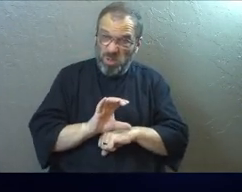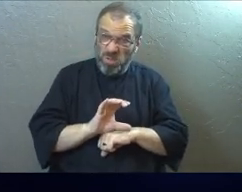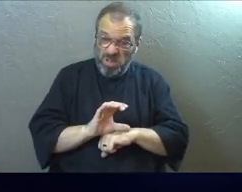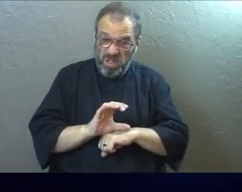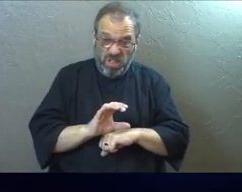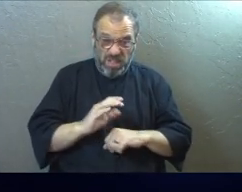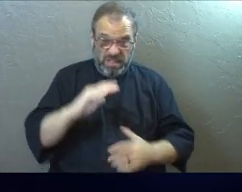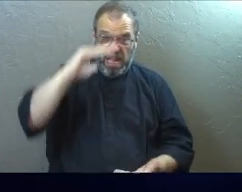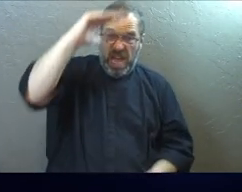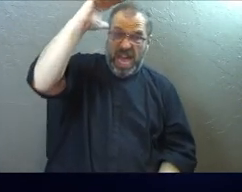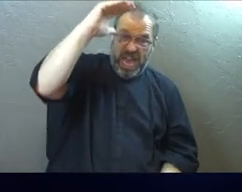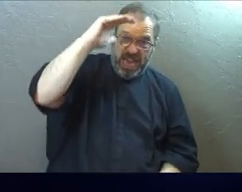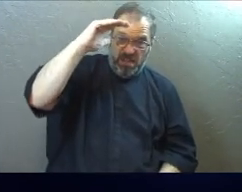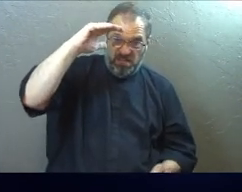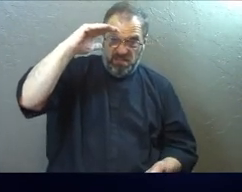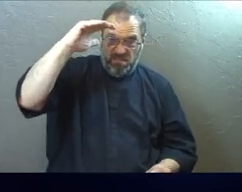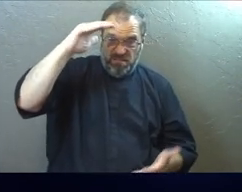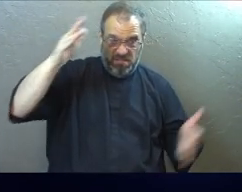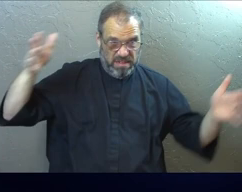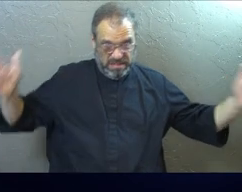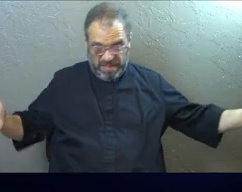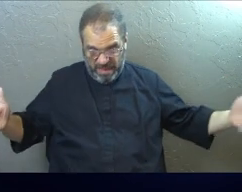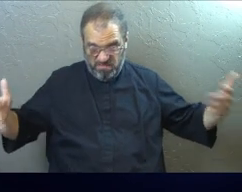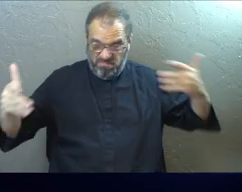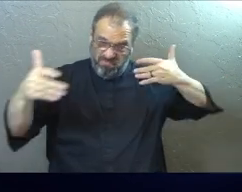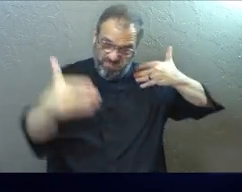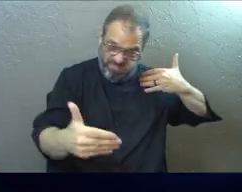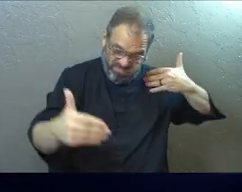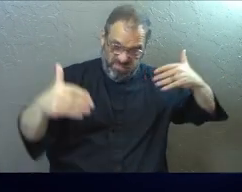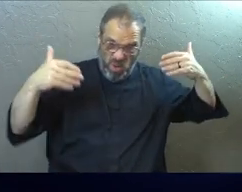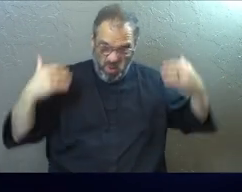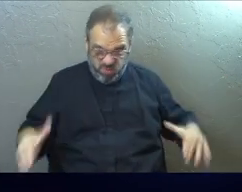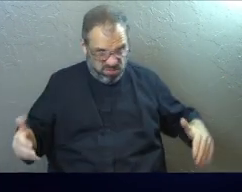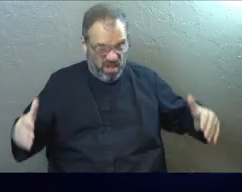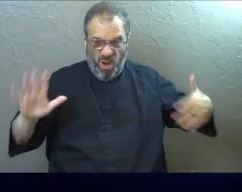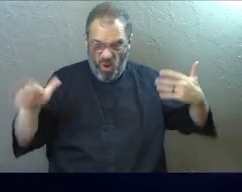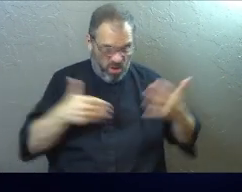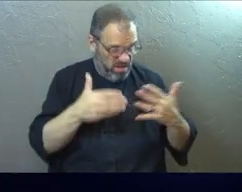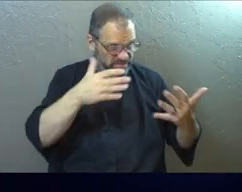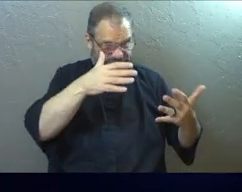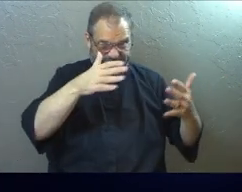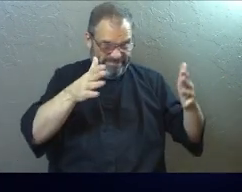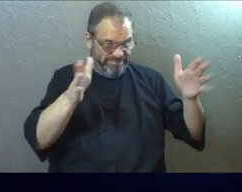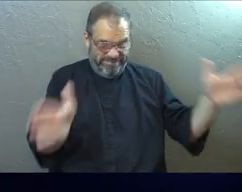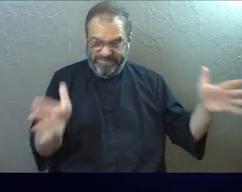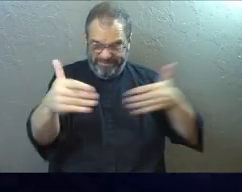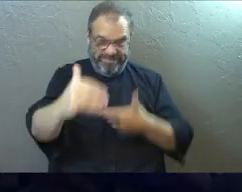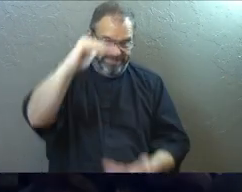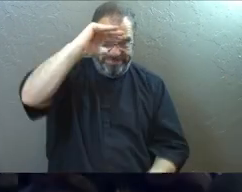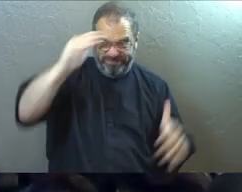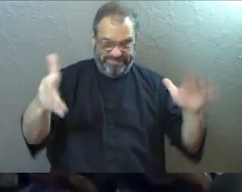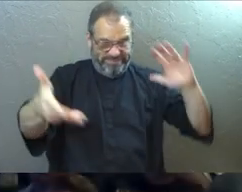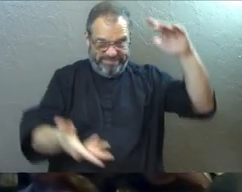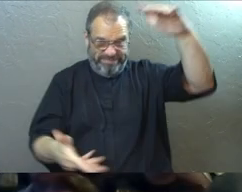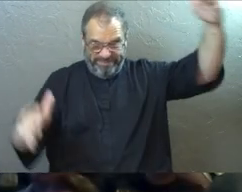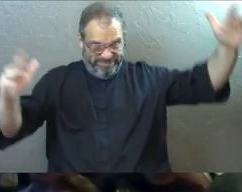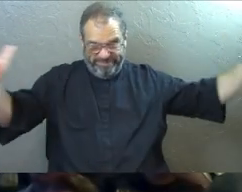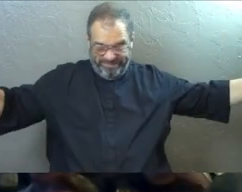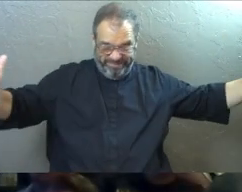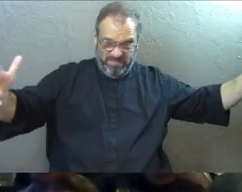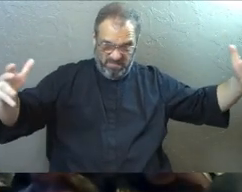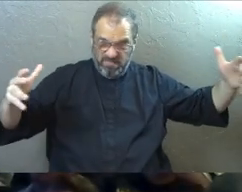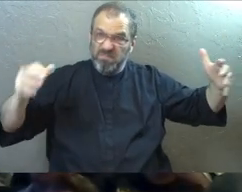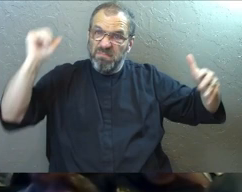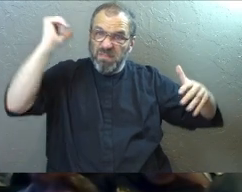what the height, the depth, the width, how long it is, all these different dimensions and ideas about how